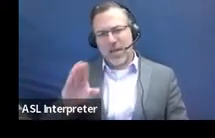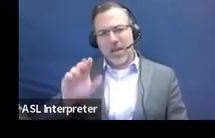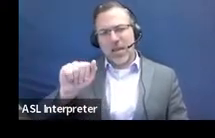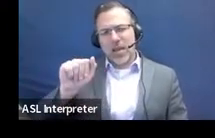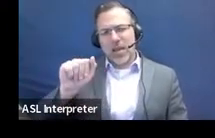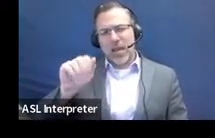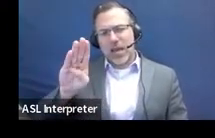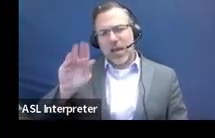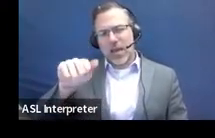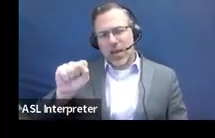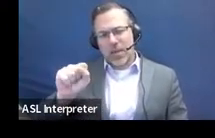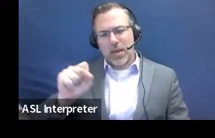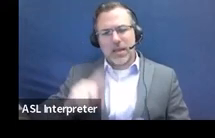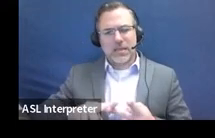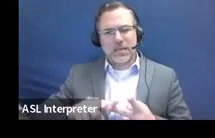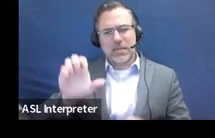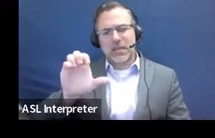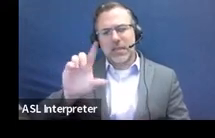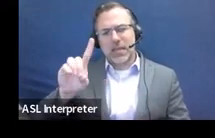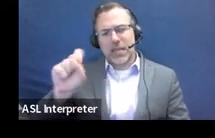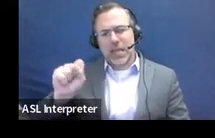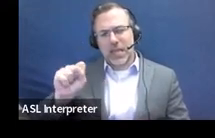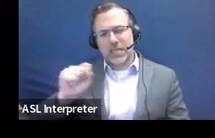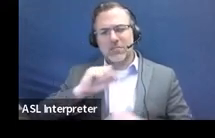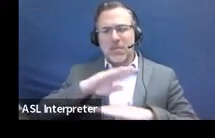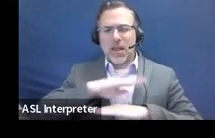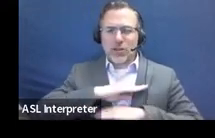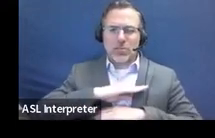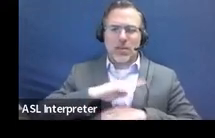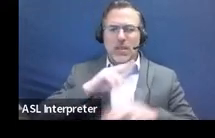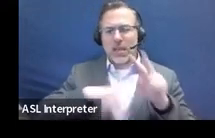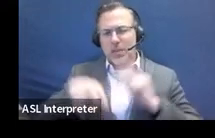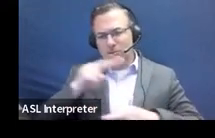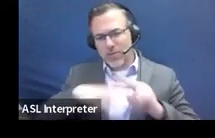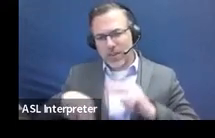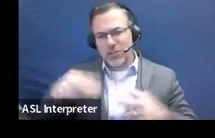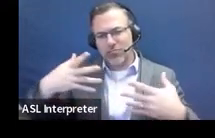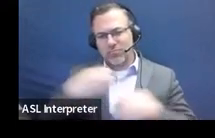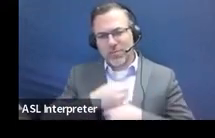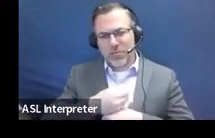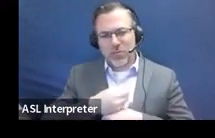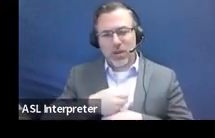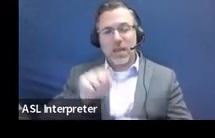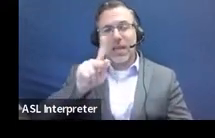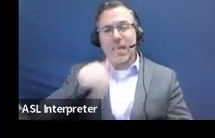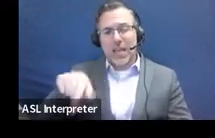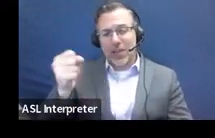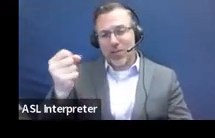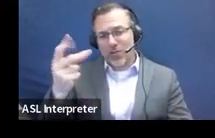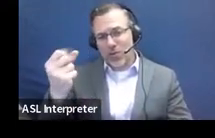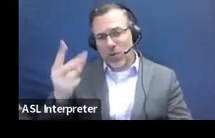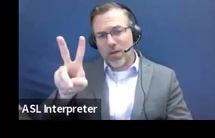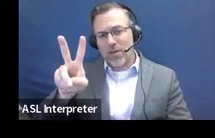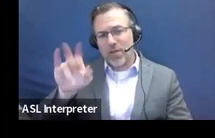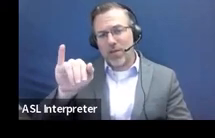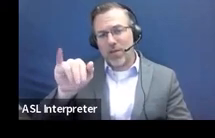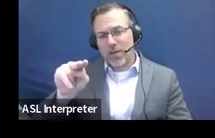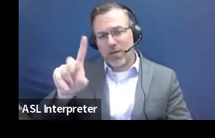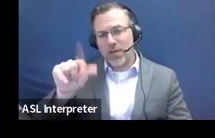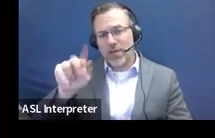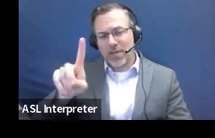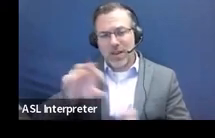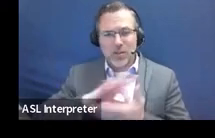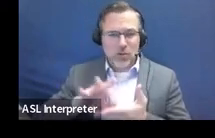eligibility observation summary. For K to 12, those could include Vineland scores, ABAS scores,